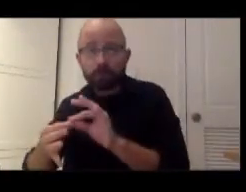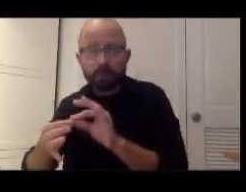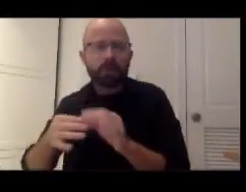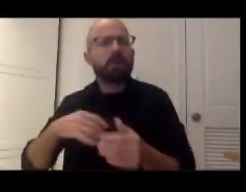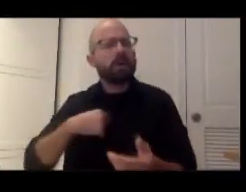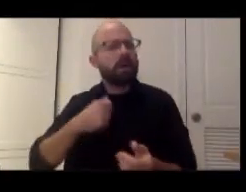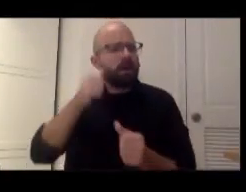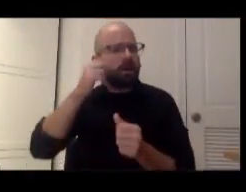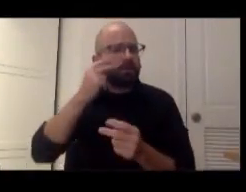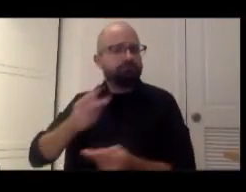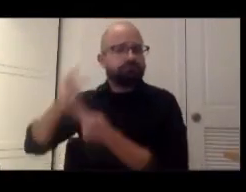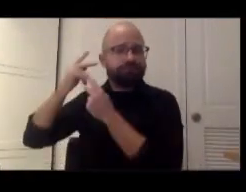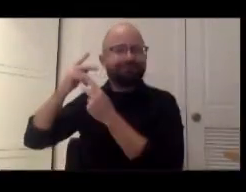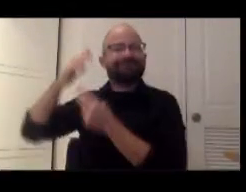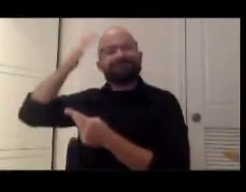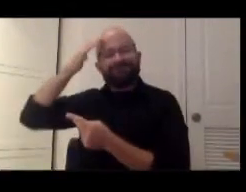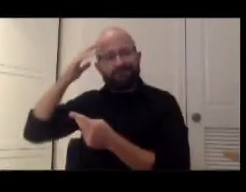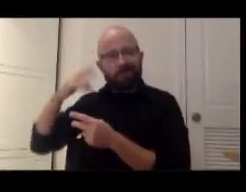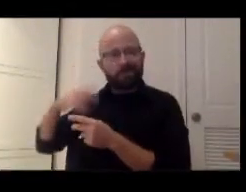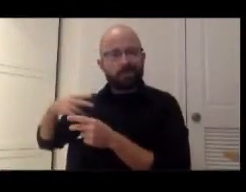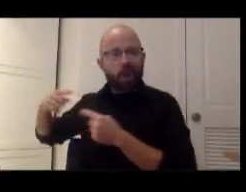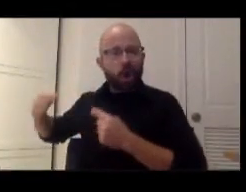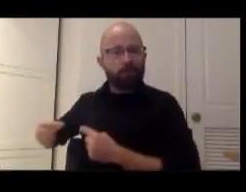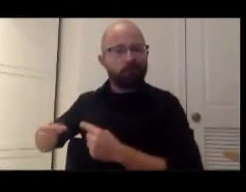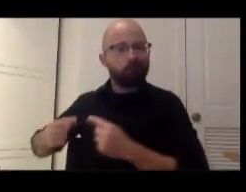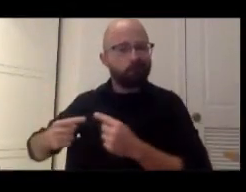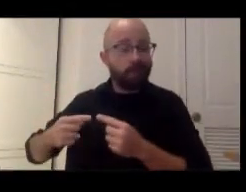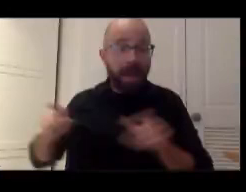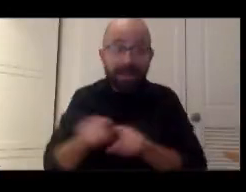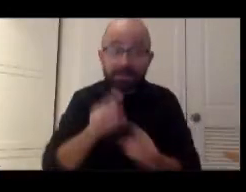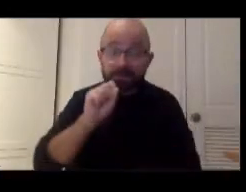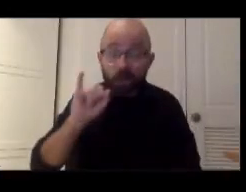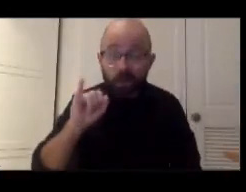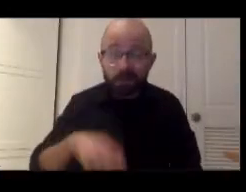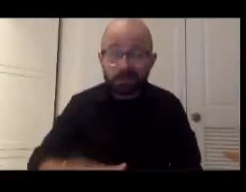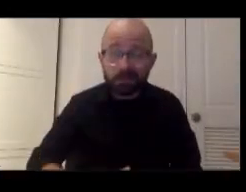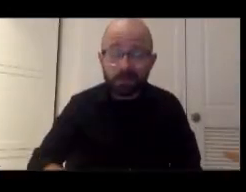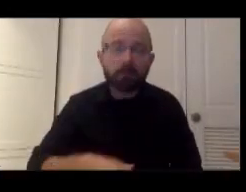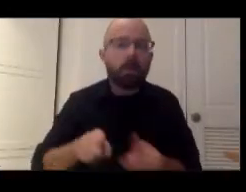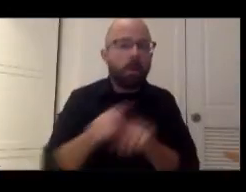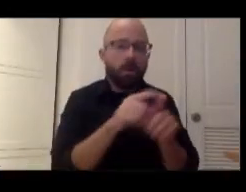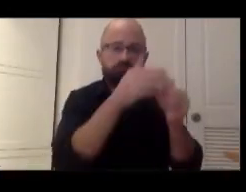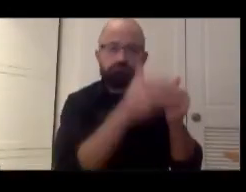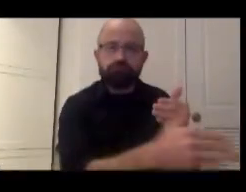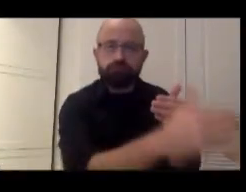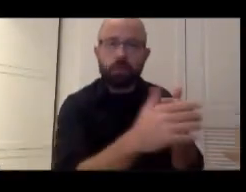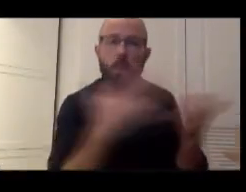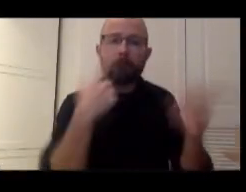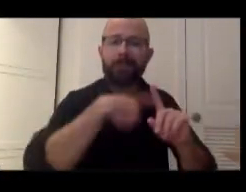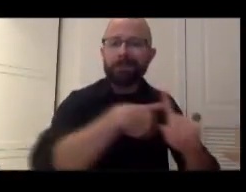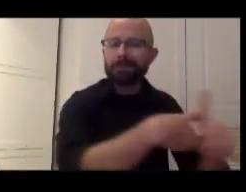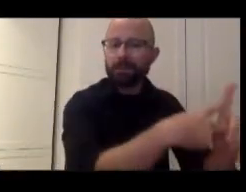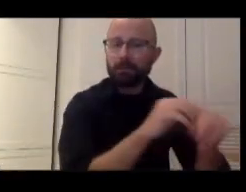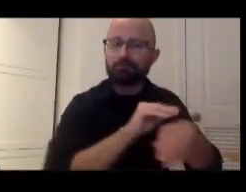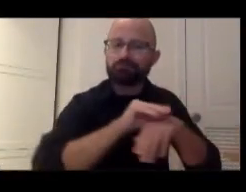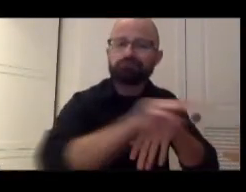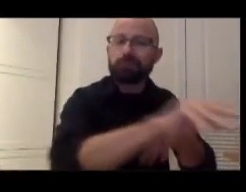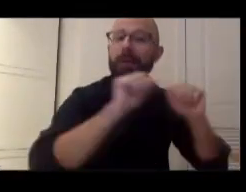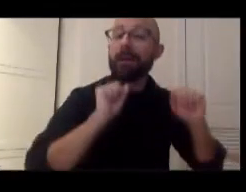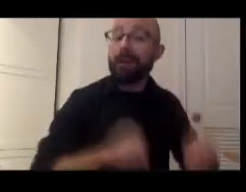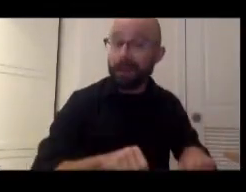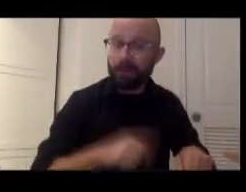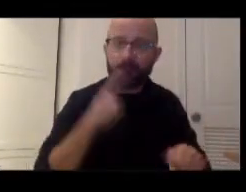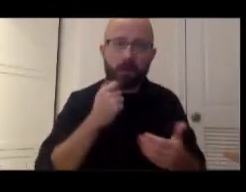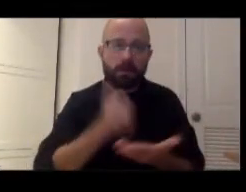that we've done, even as the Smithsonian, as well as the good that we can do in moving forward to help heal the nation.